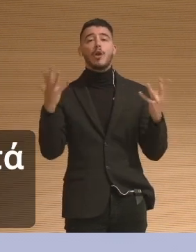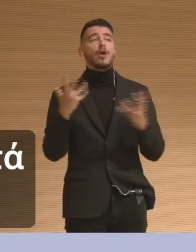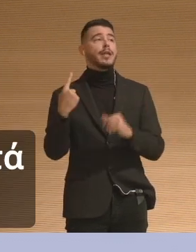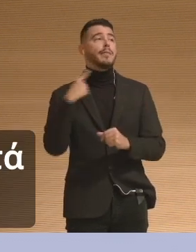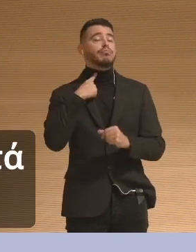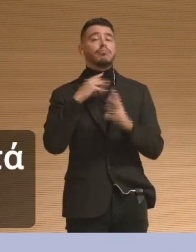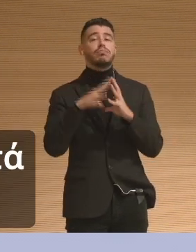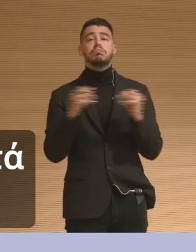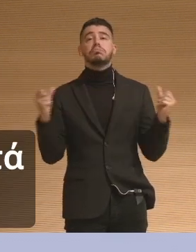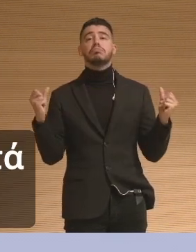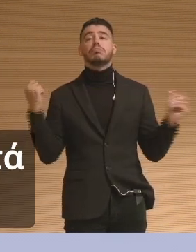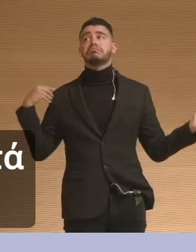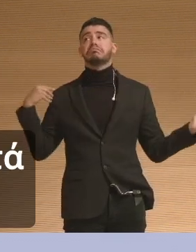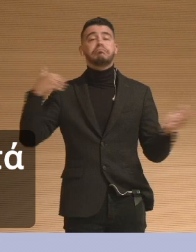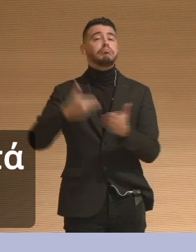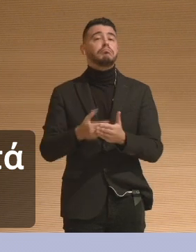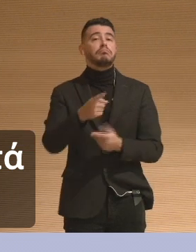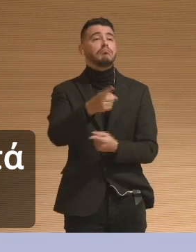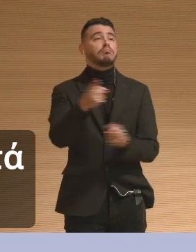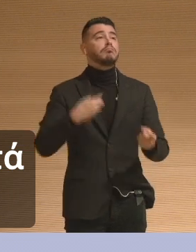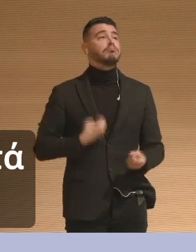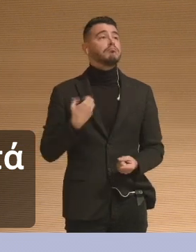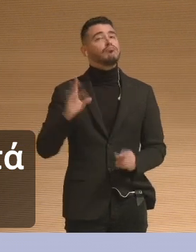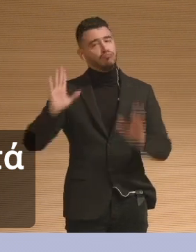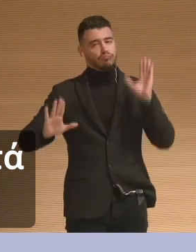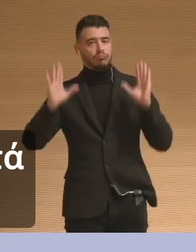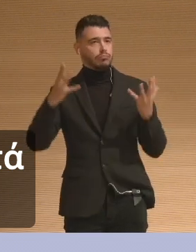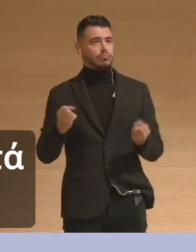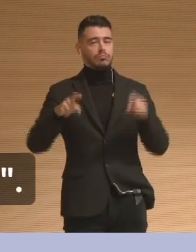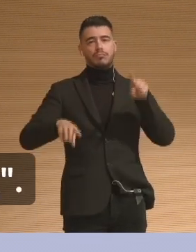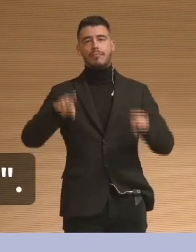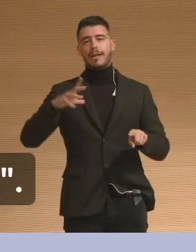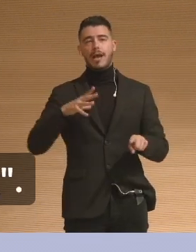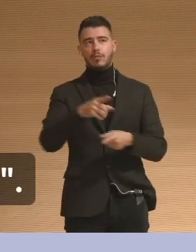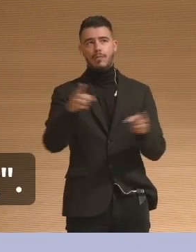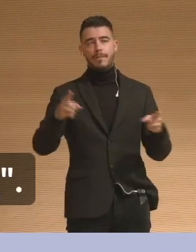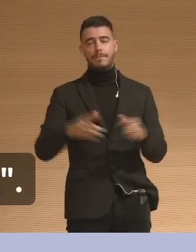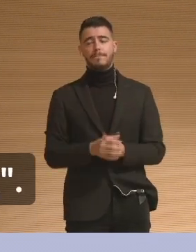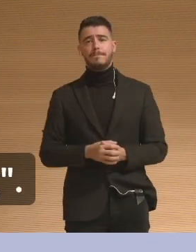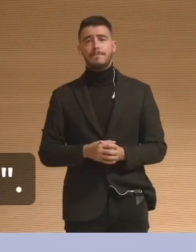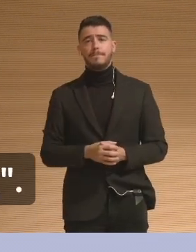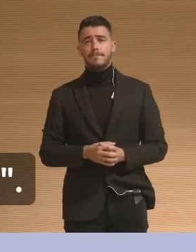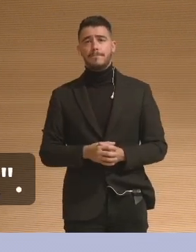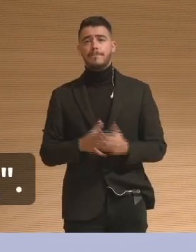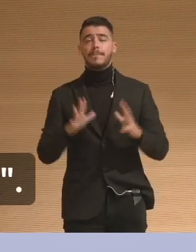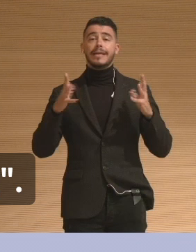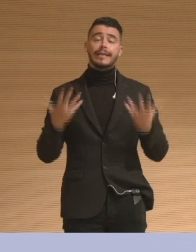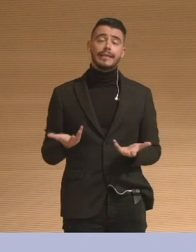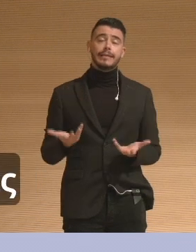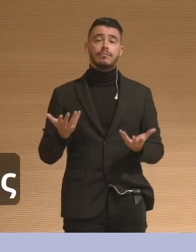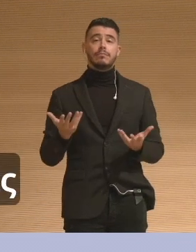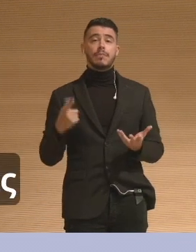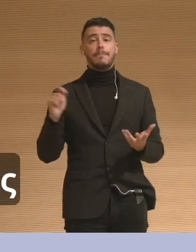significant spring cleaning and you felt so good afterwards. That's releasing and unburdening.